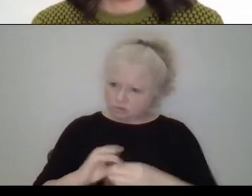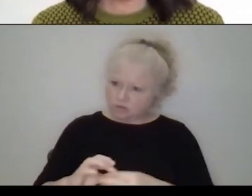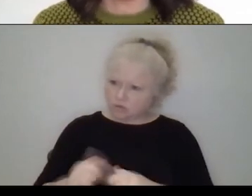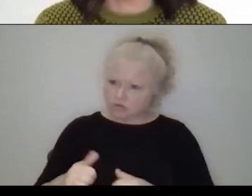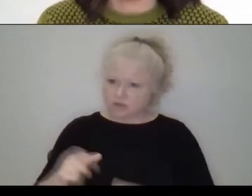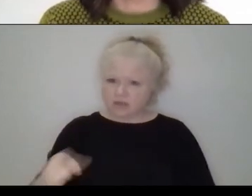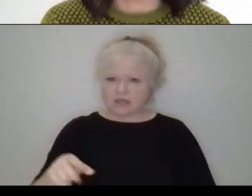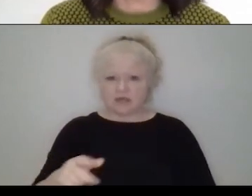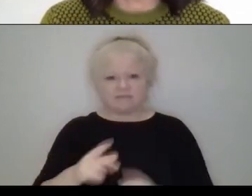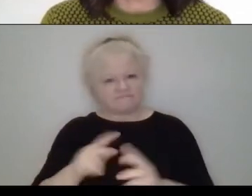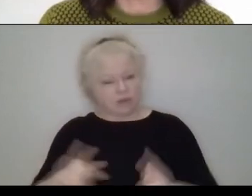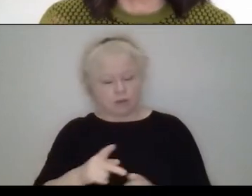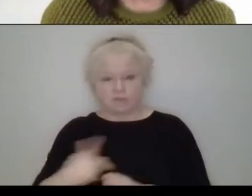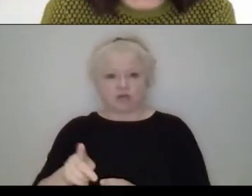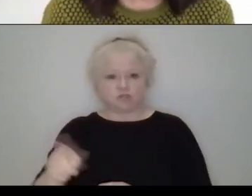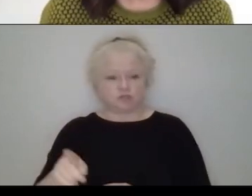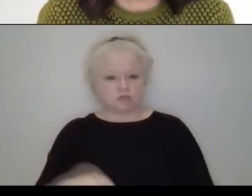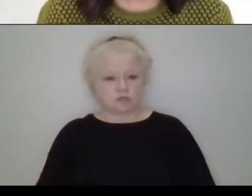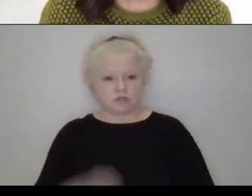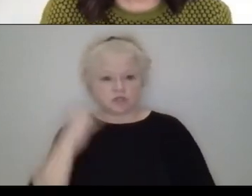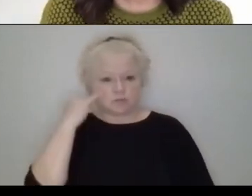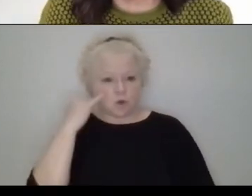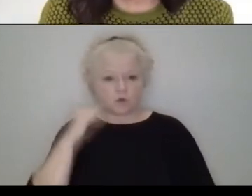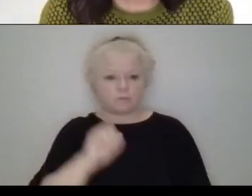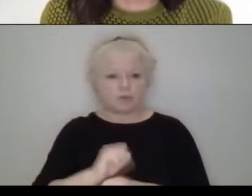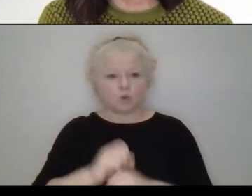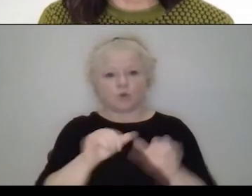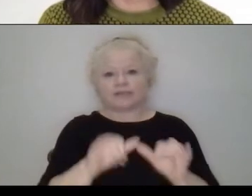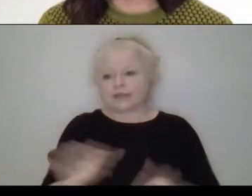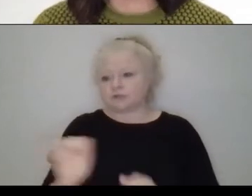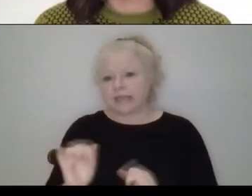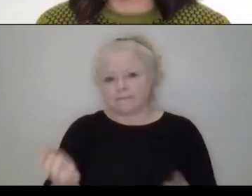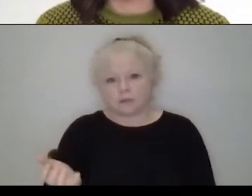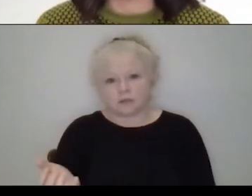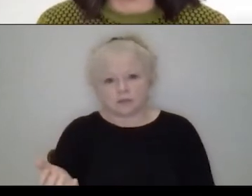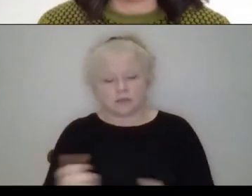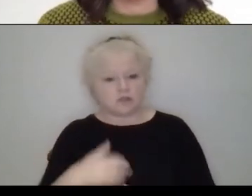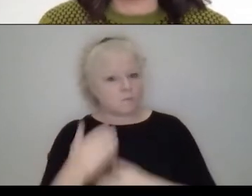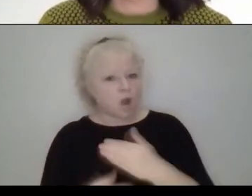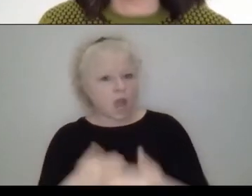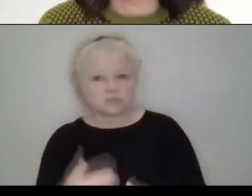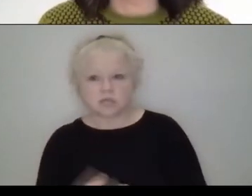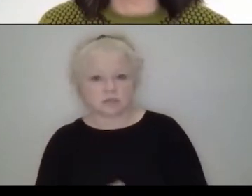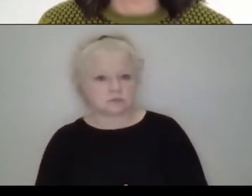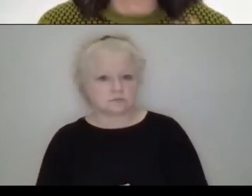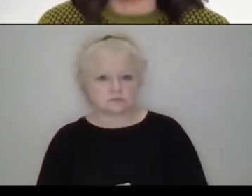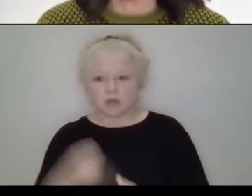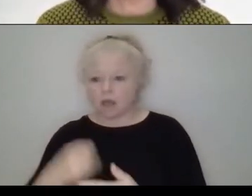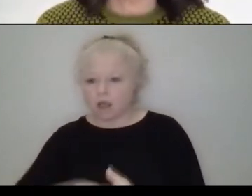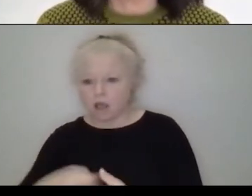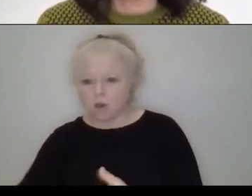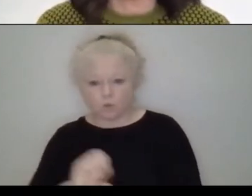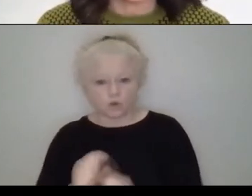professional artisans. So, it's like if I was working with an engineer and all the process costs and the way we